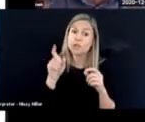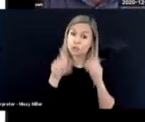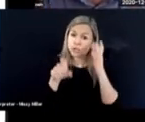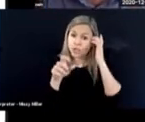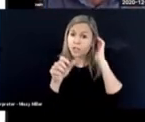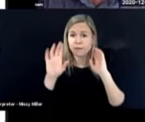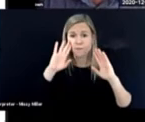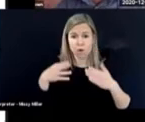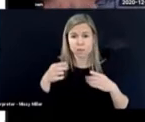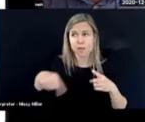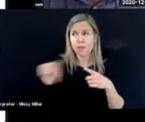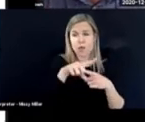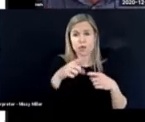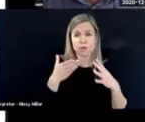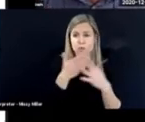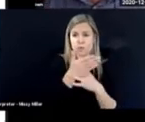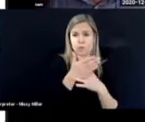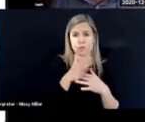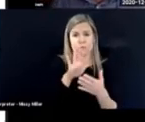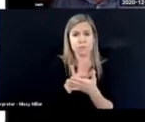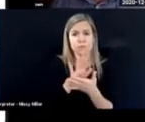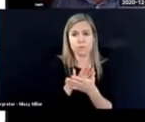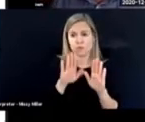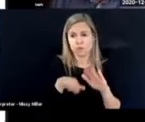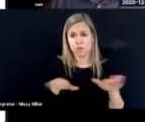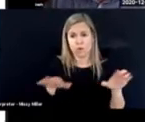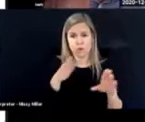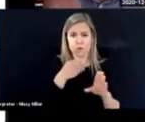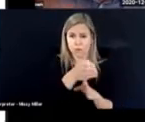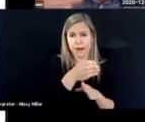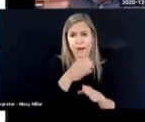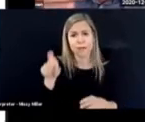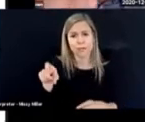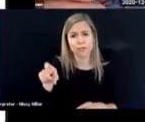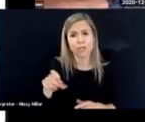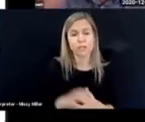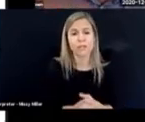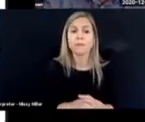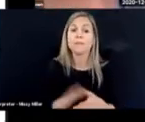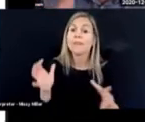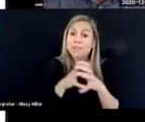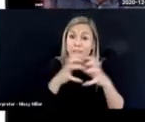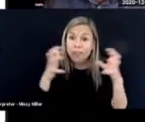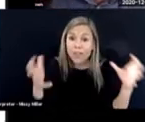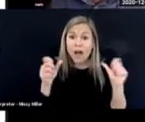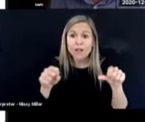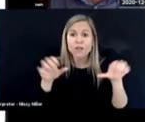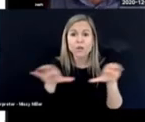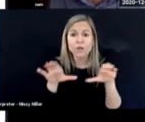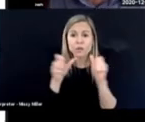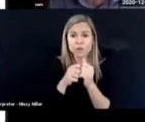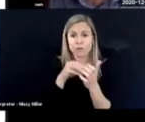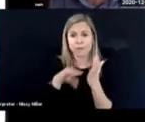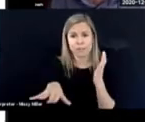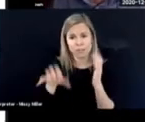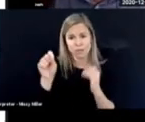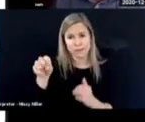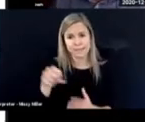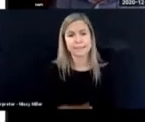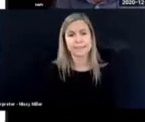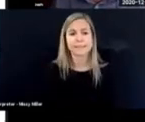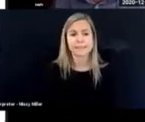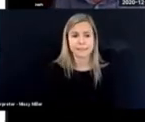probably should work on them throughout their school career. But it's good to be reminded there's a lot to do